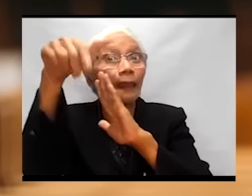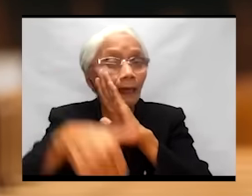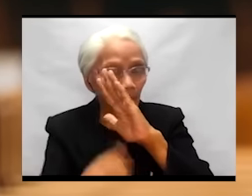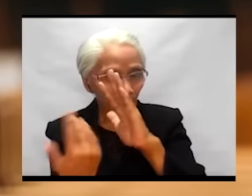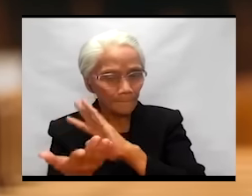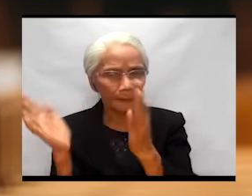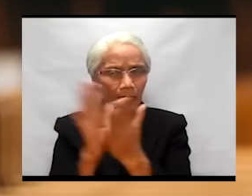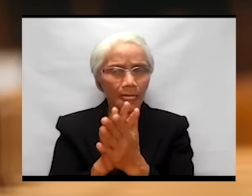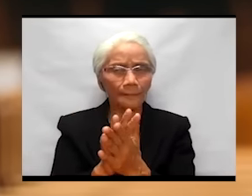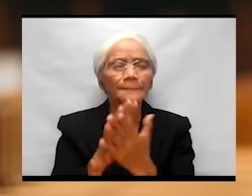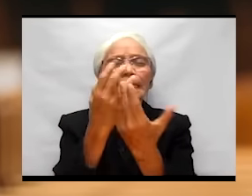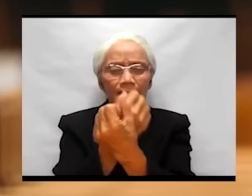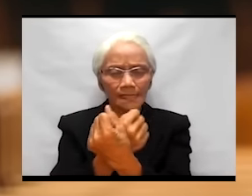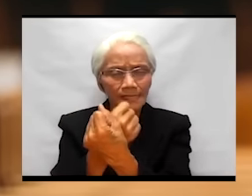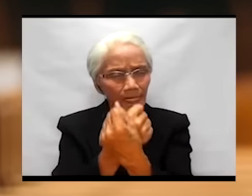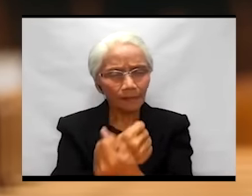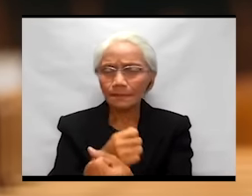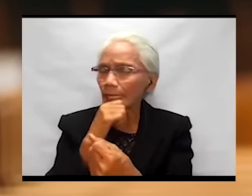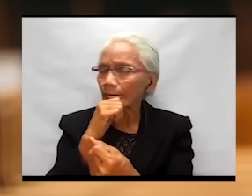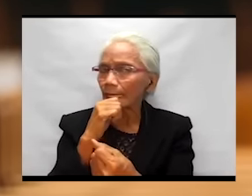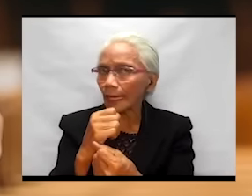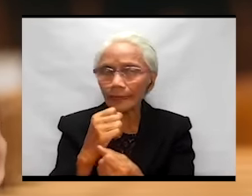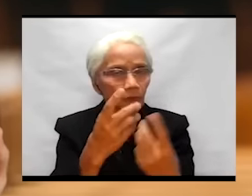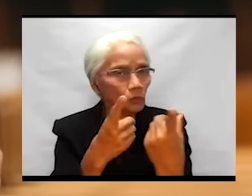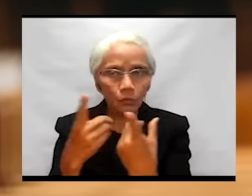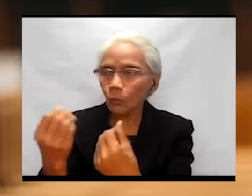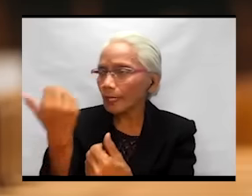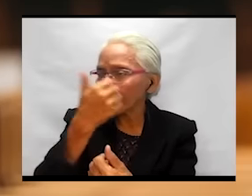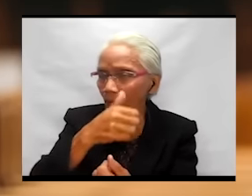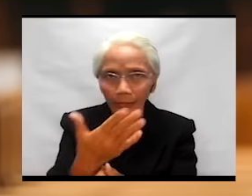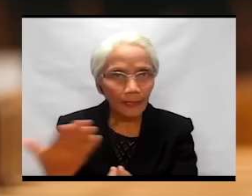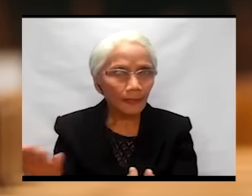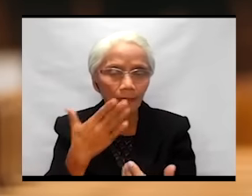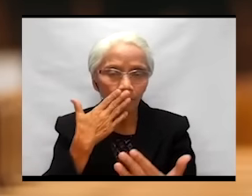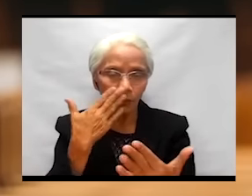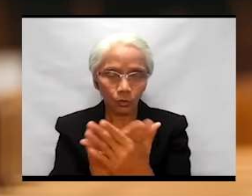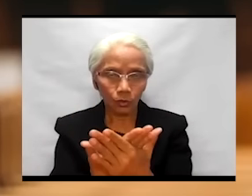enslaved, not doing anything good.